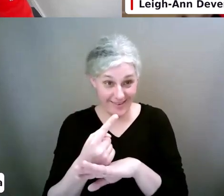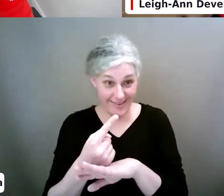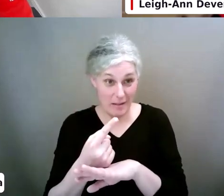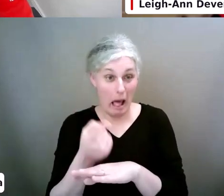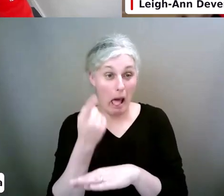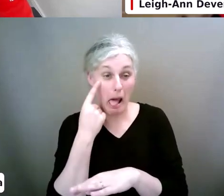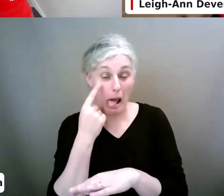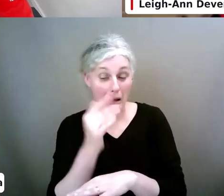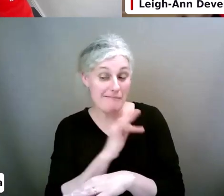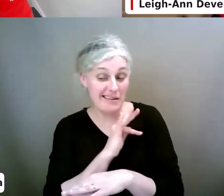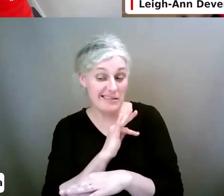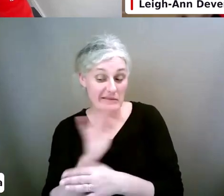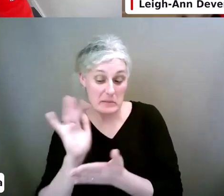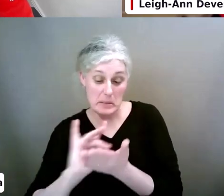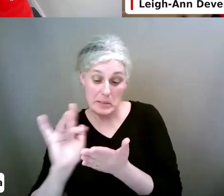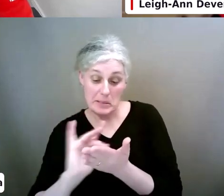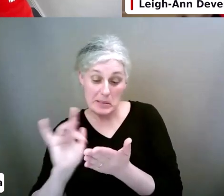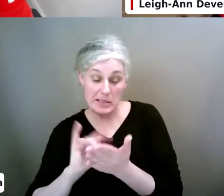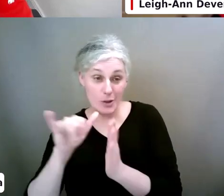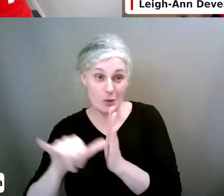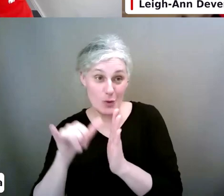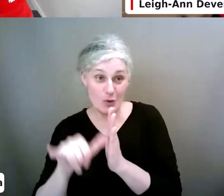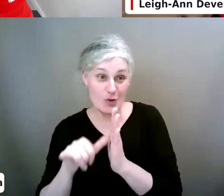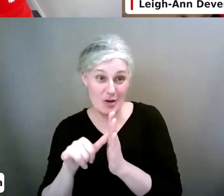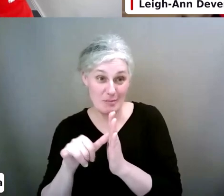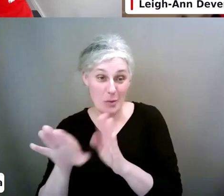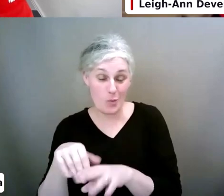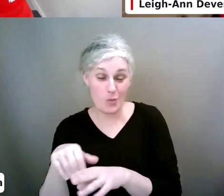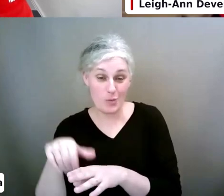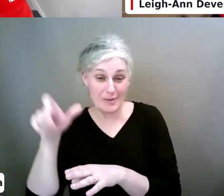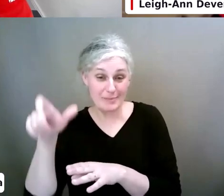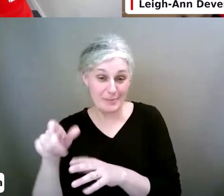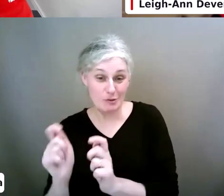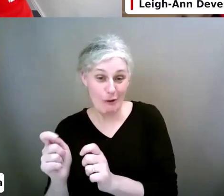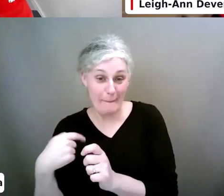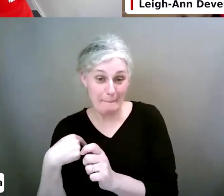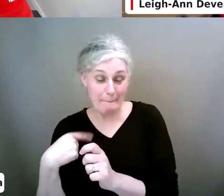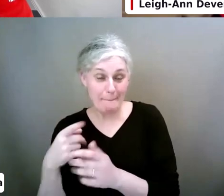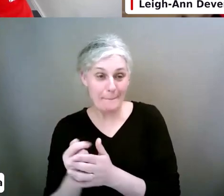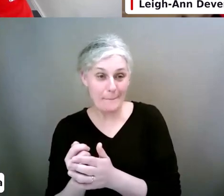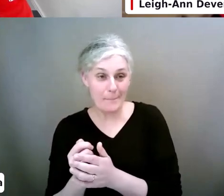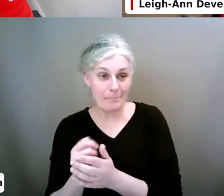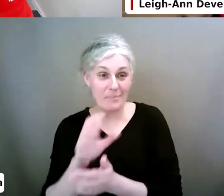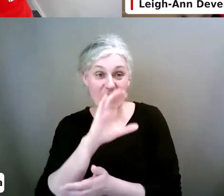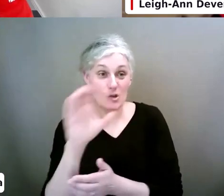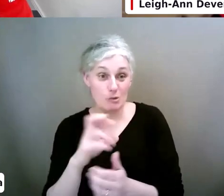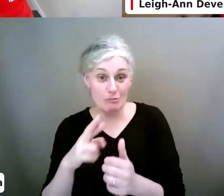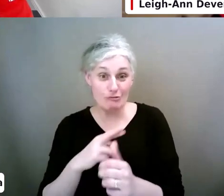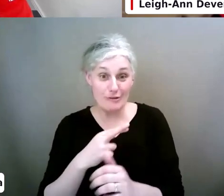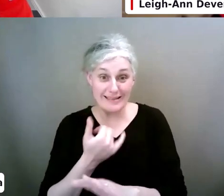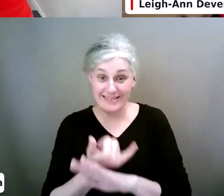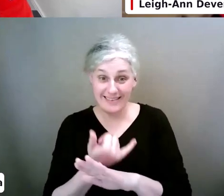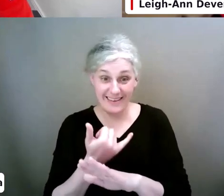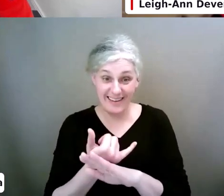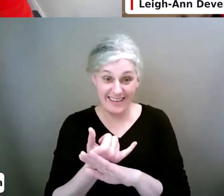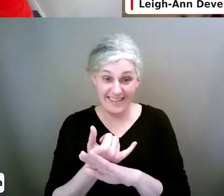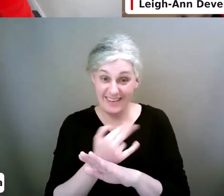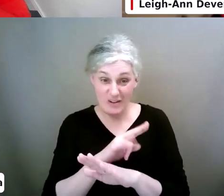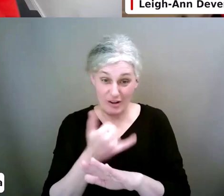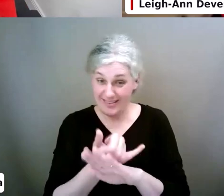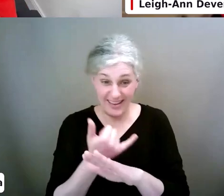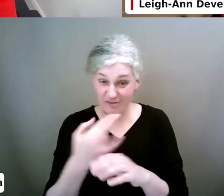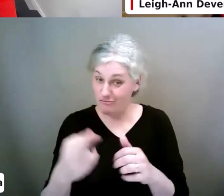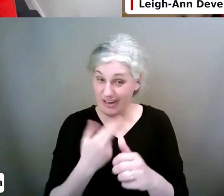YouTube to figure that one out with our training guys here. And let's just say Zoom ain't ready yet for sign language. They're getting there.